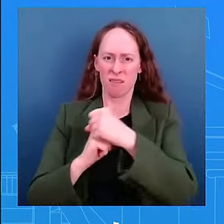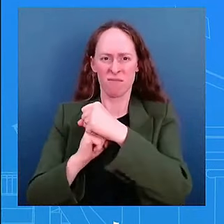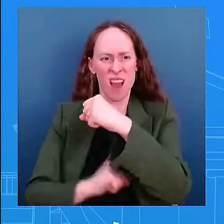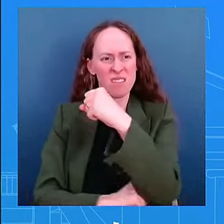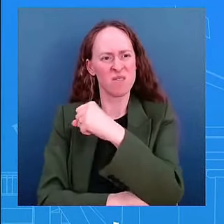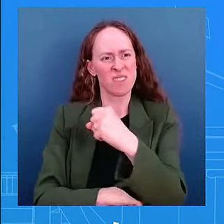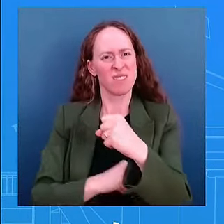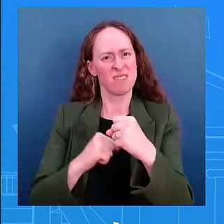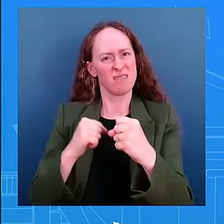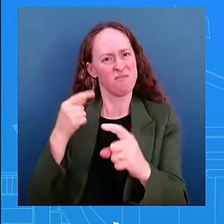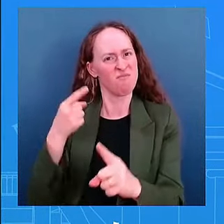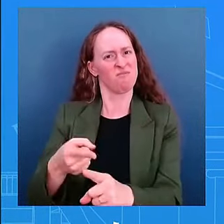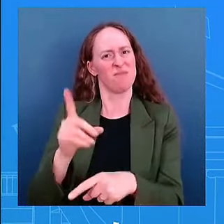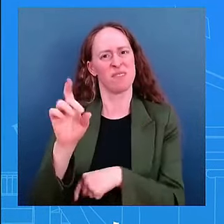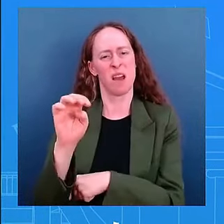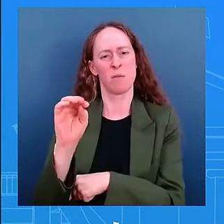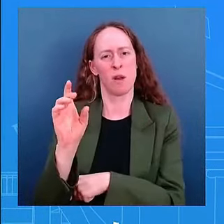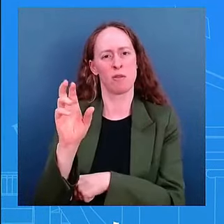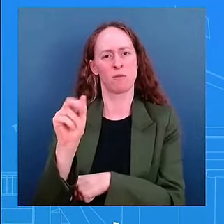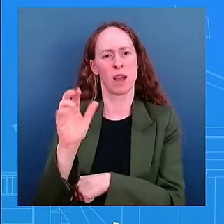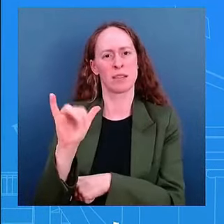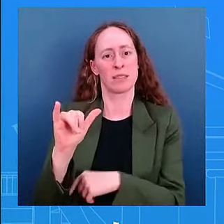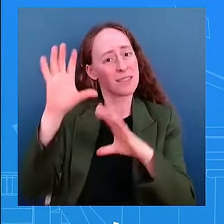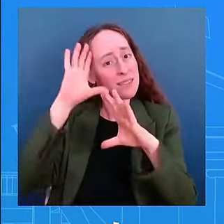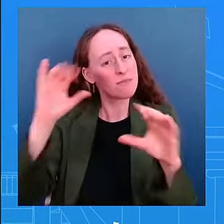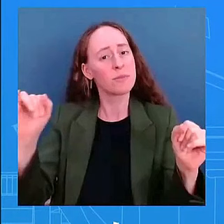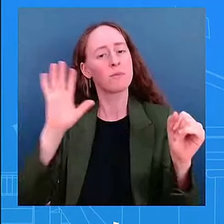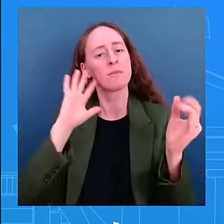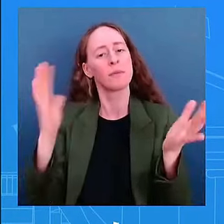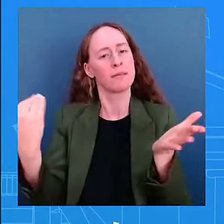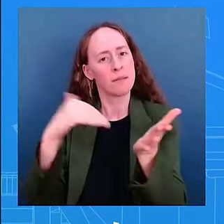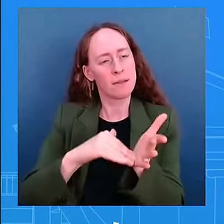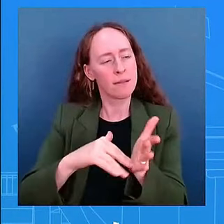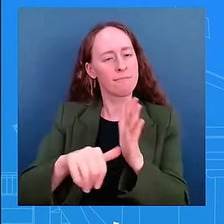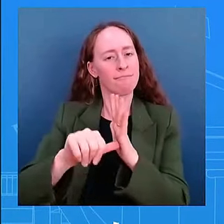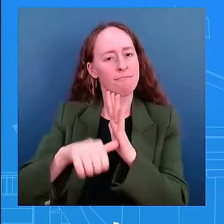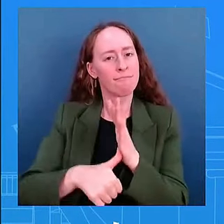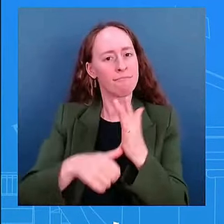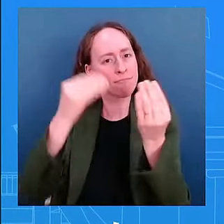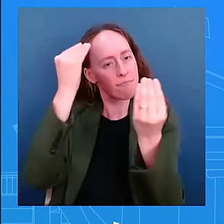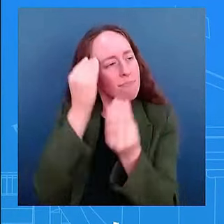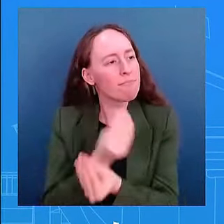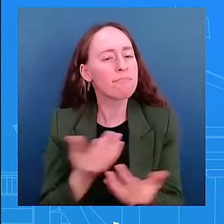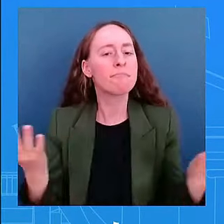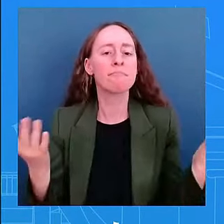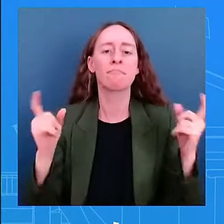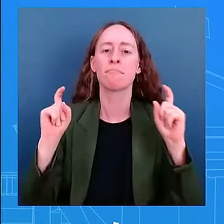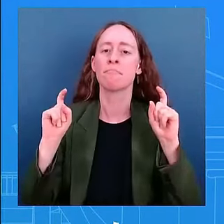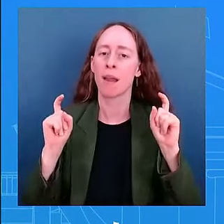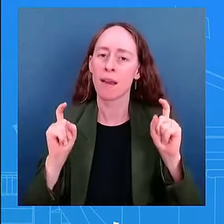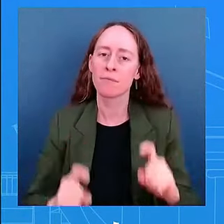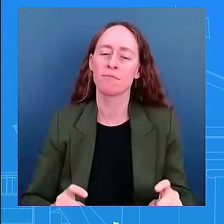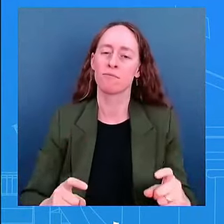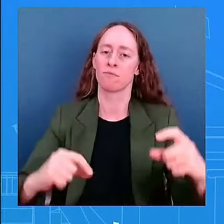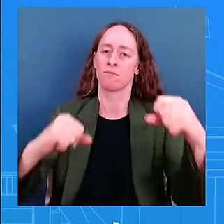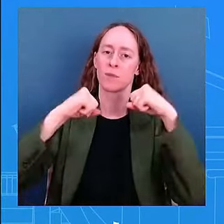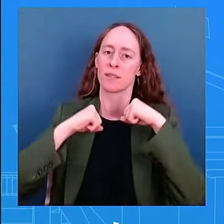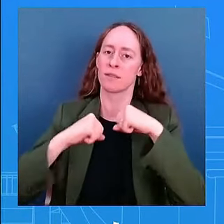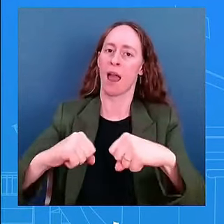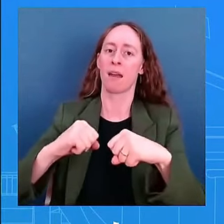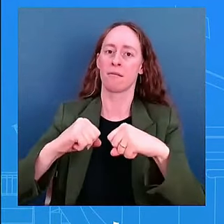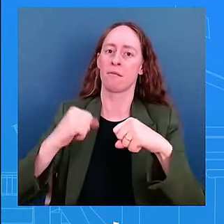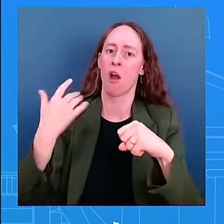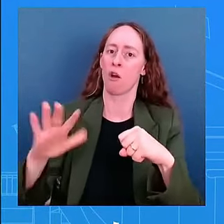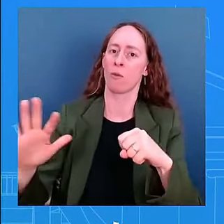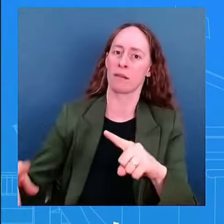the president is going to make sure that is protected as he has done that is one of the reasons uh he decided to run uh that